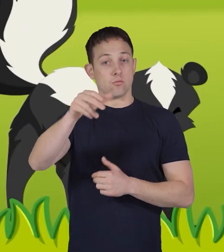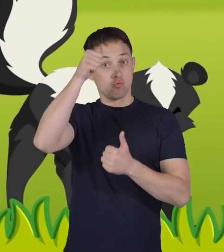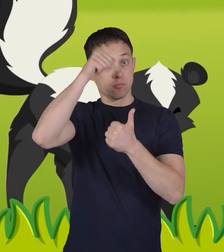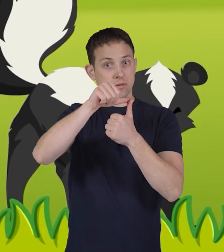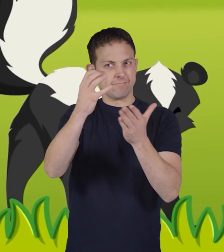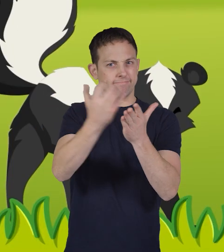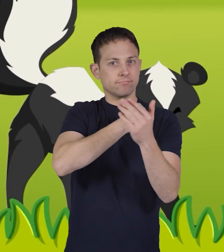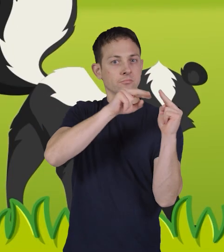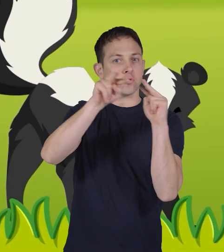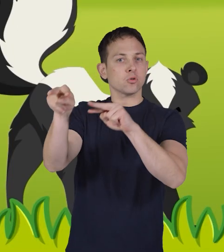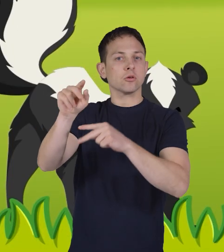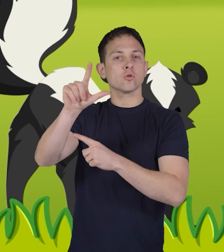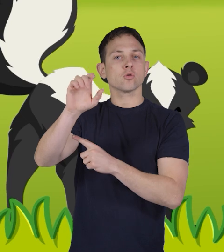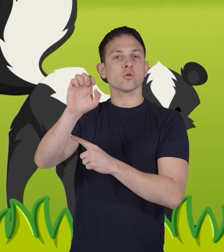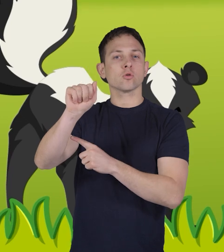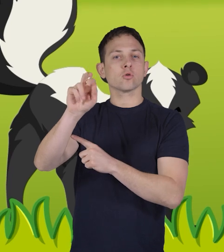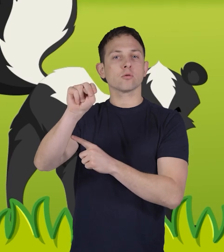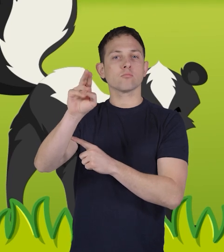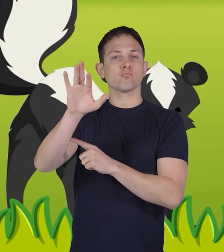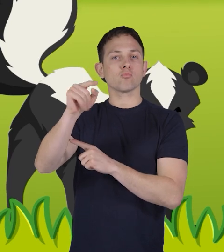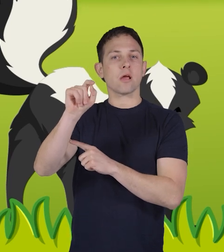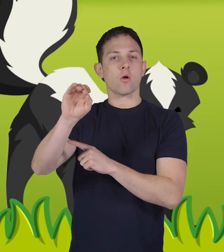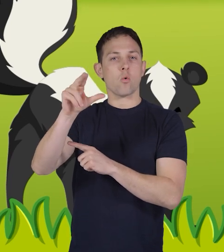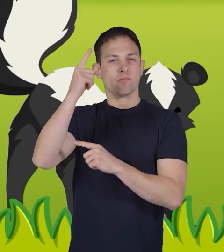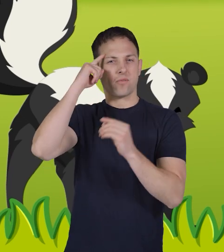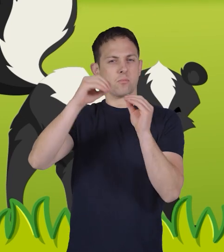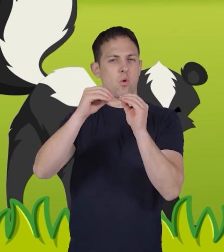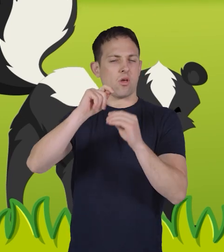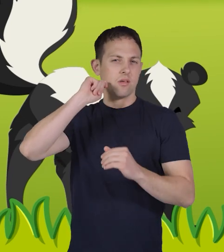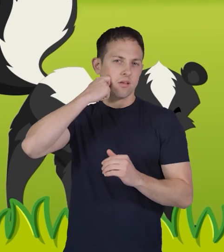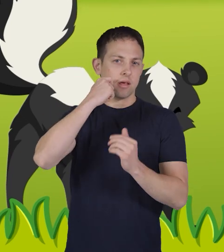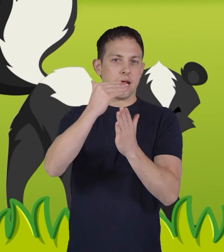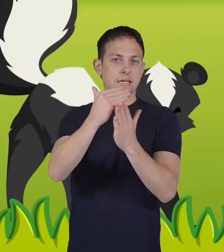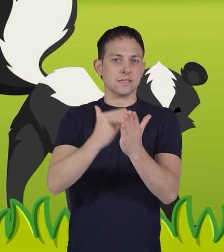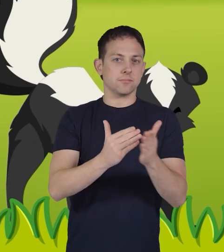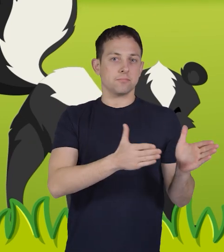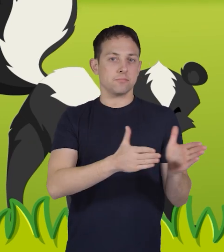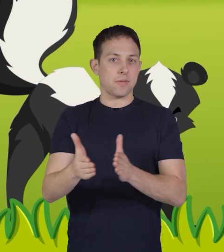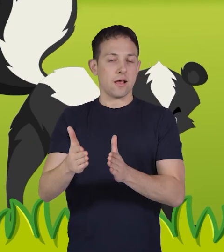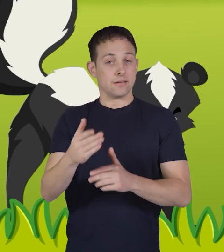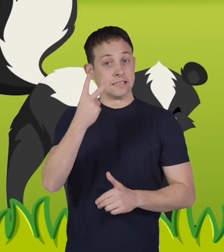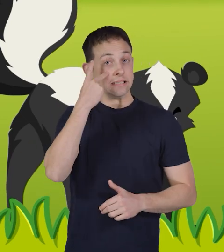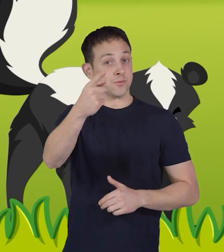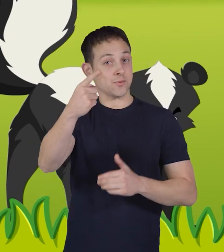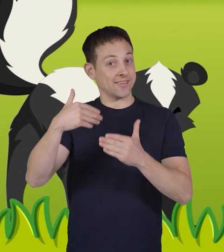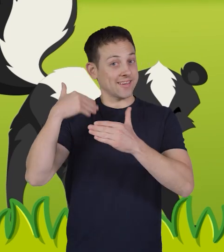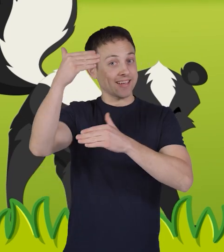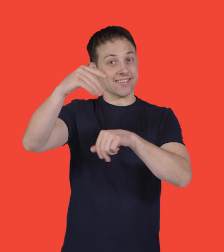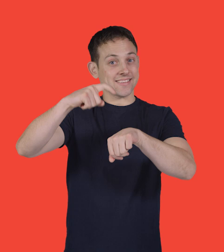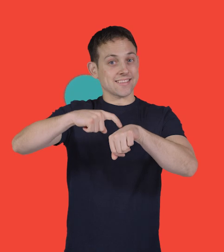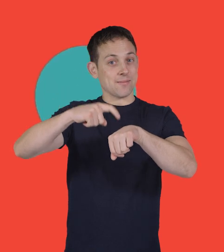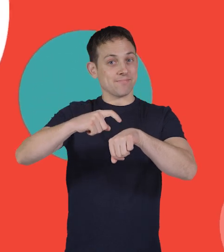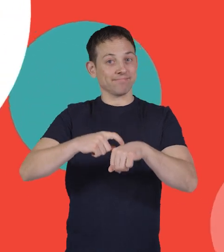to check out learnbrite.org learnbrite more cool lesson plans see you next time